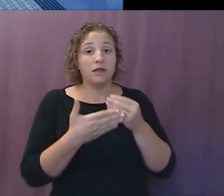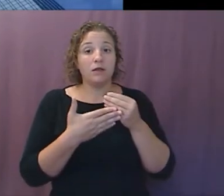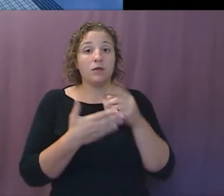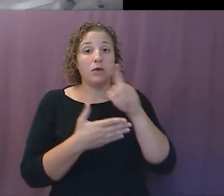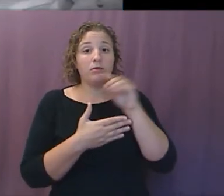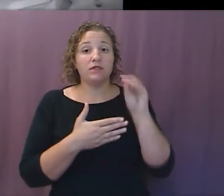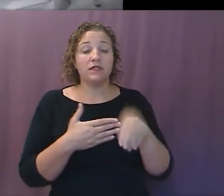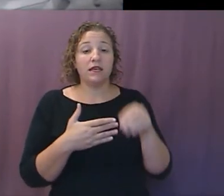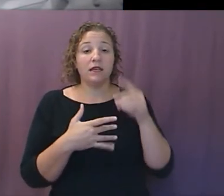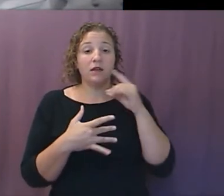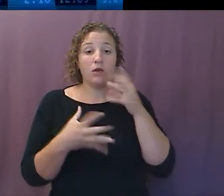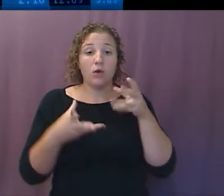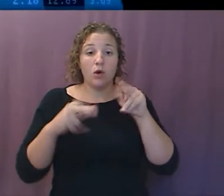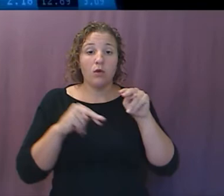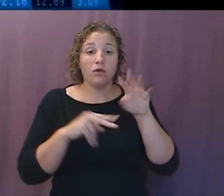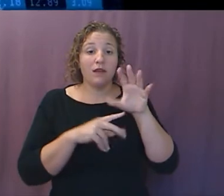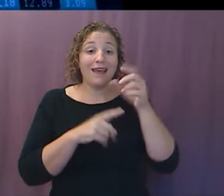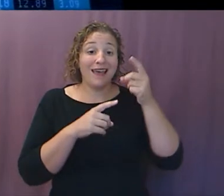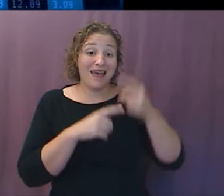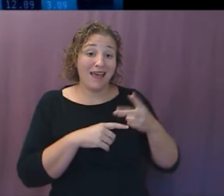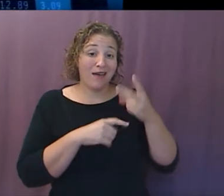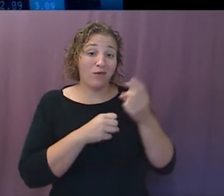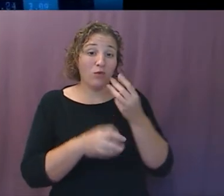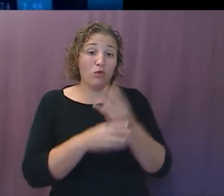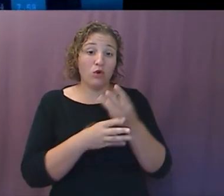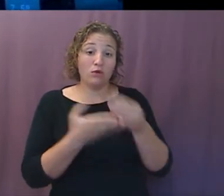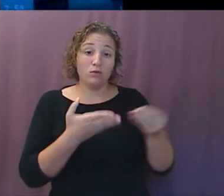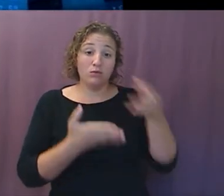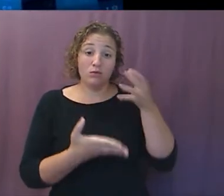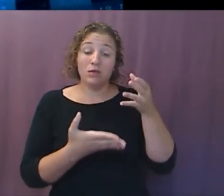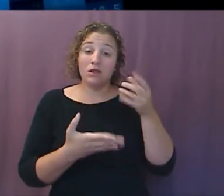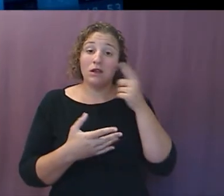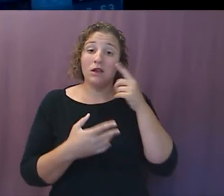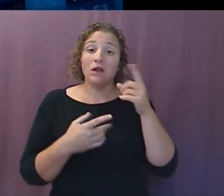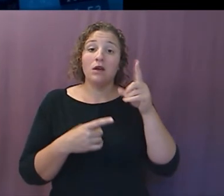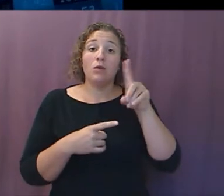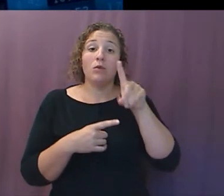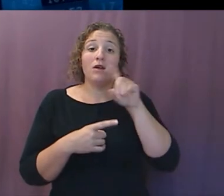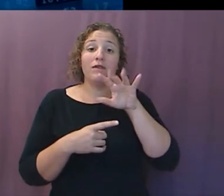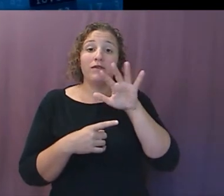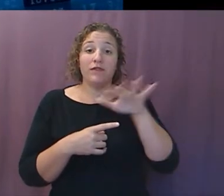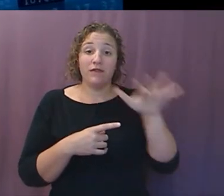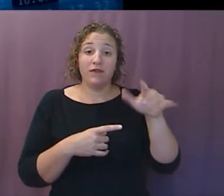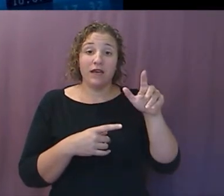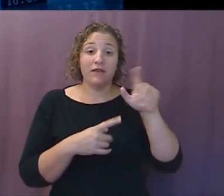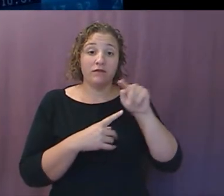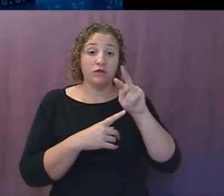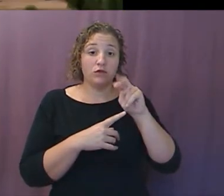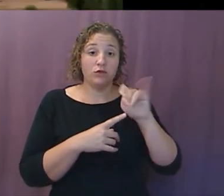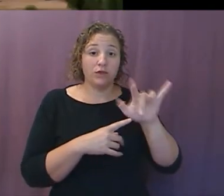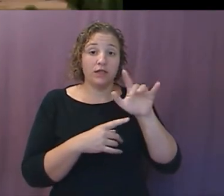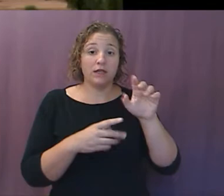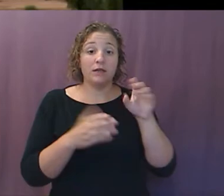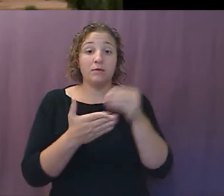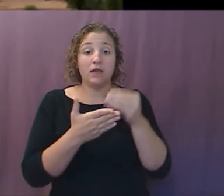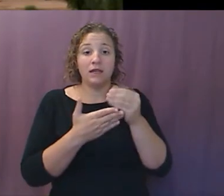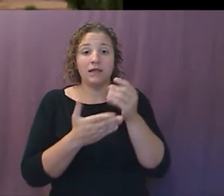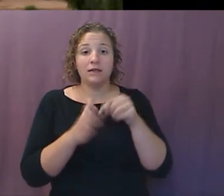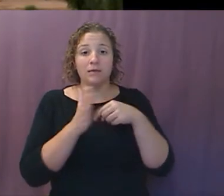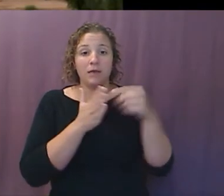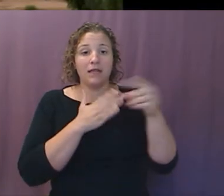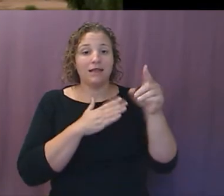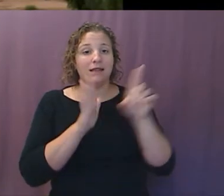% of the world's wealth. Every year, $155 trillion is spent in the developed world whilst 1